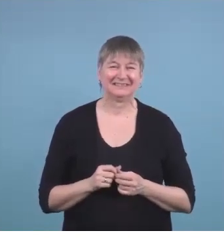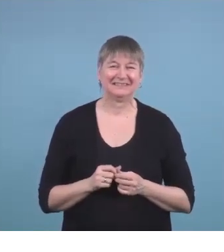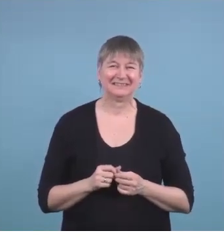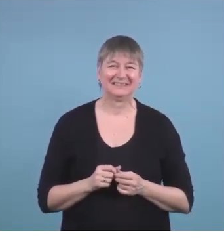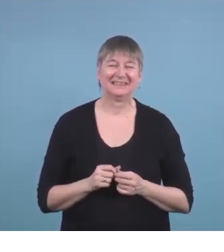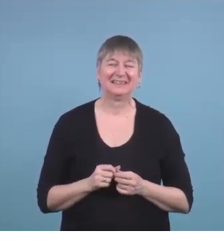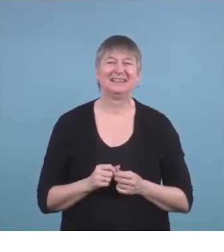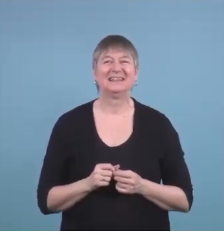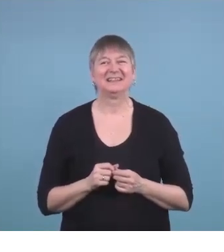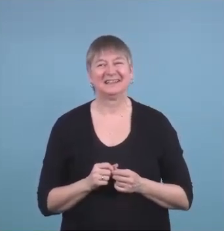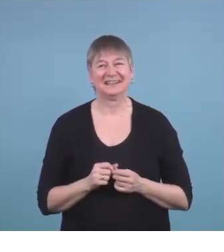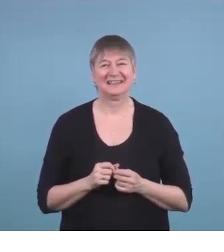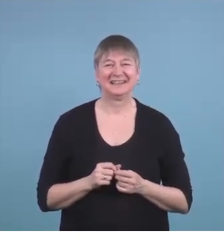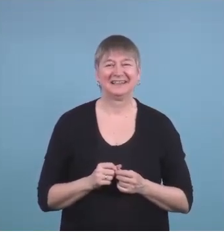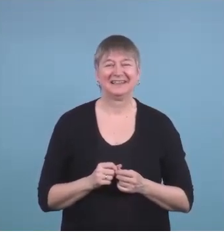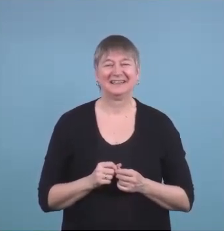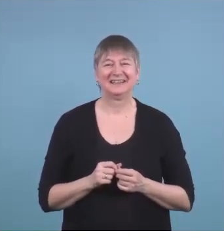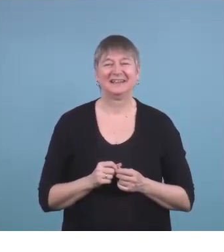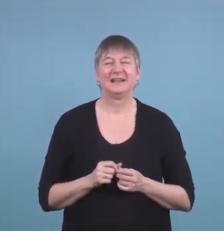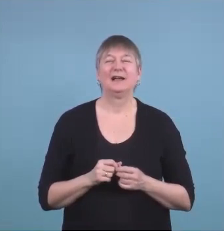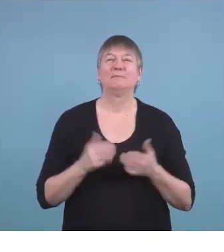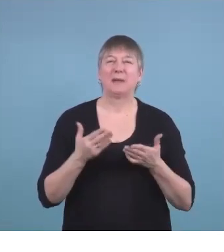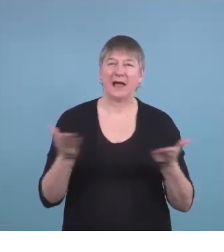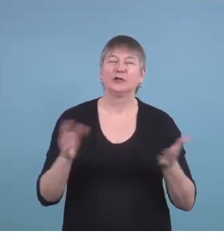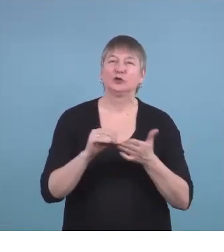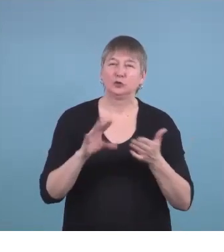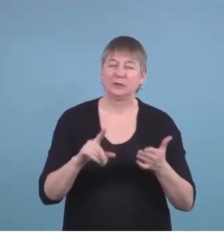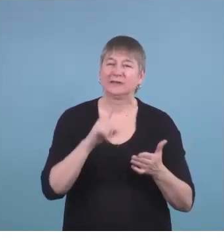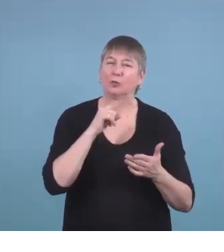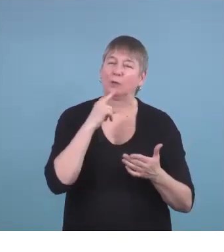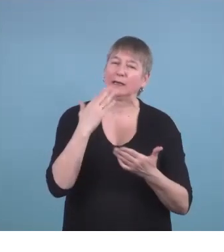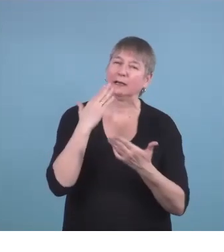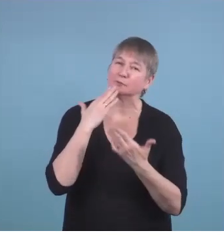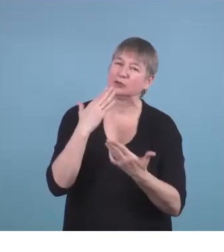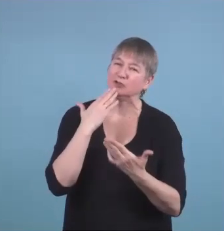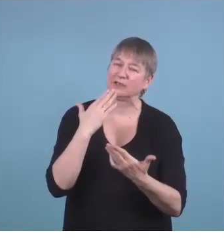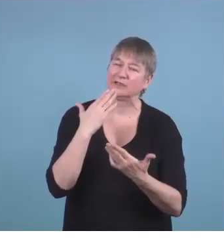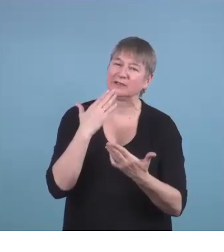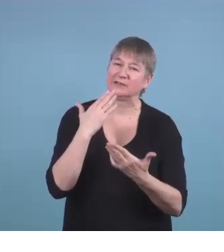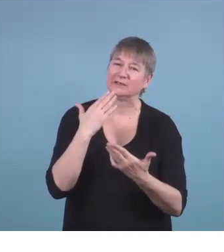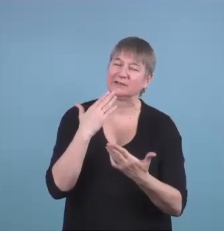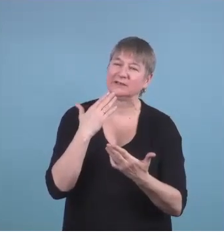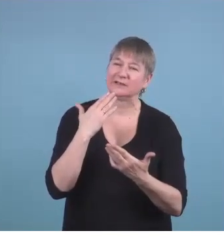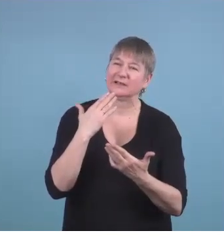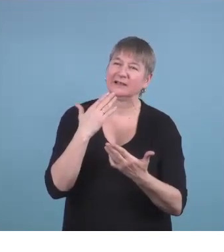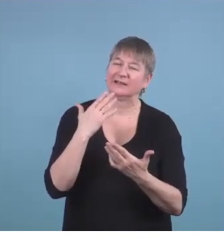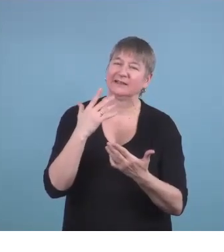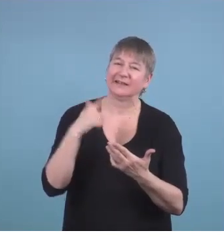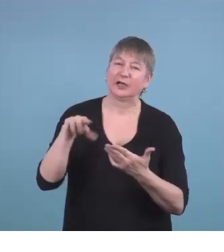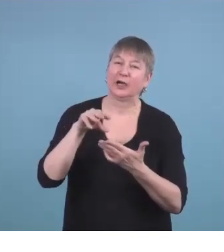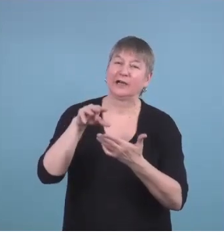they really appreciated our faith in their success